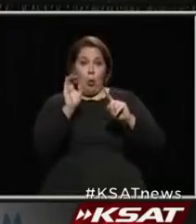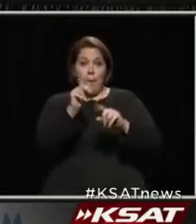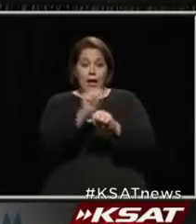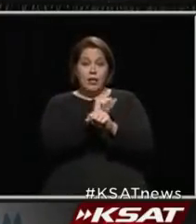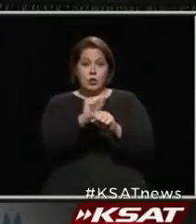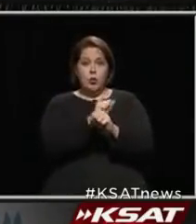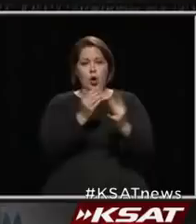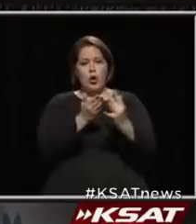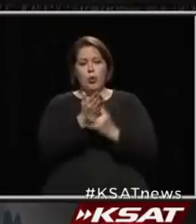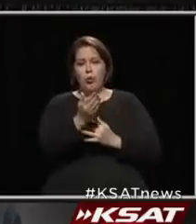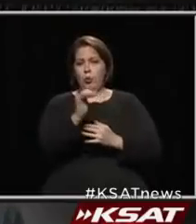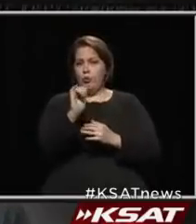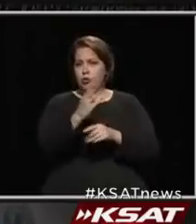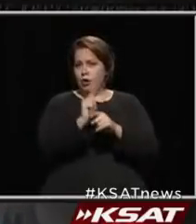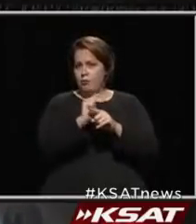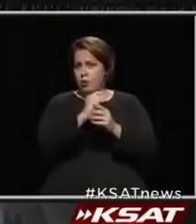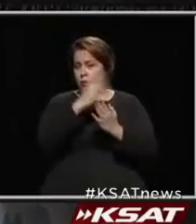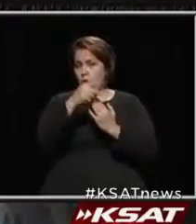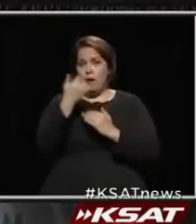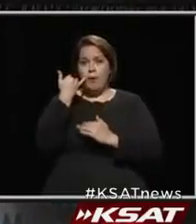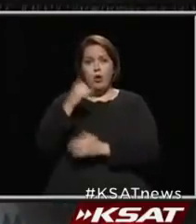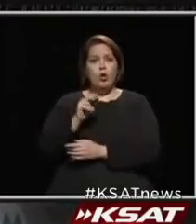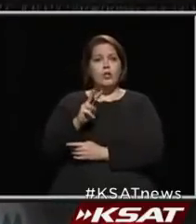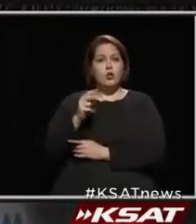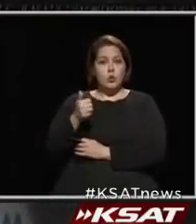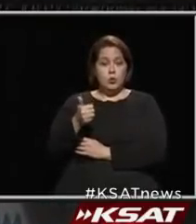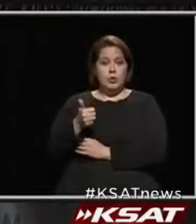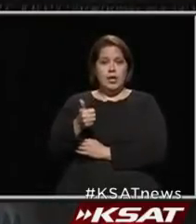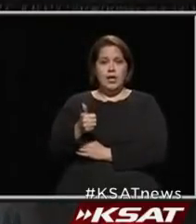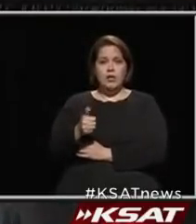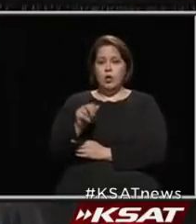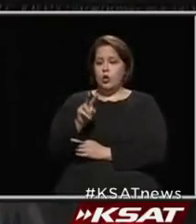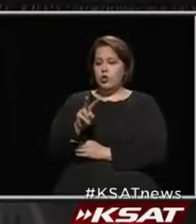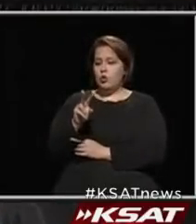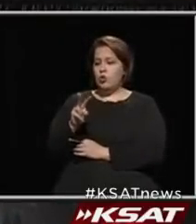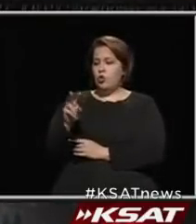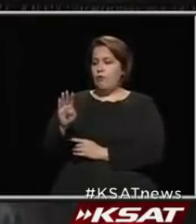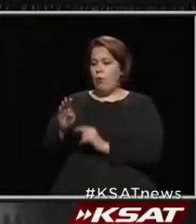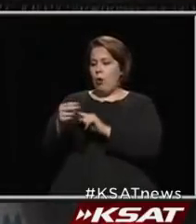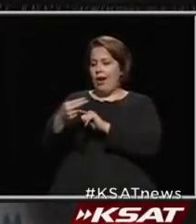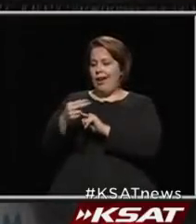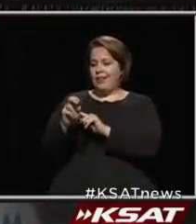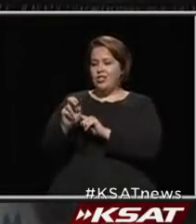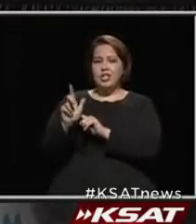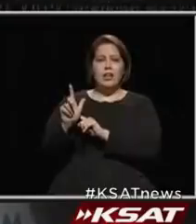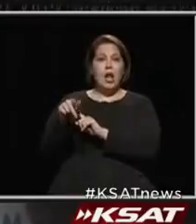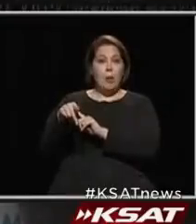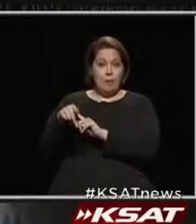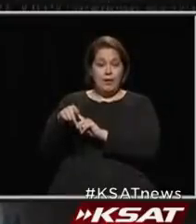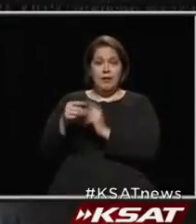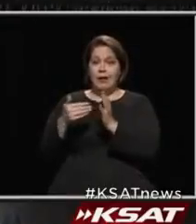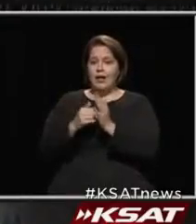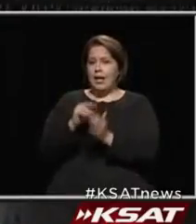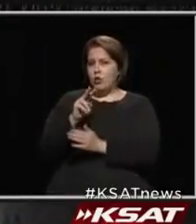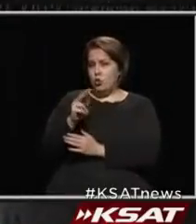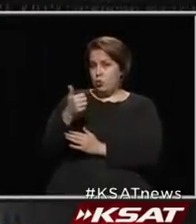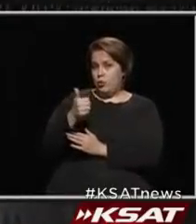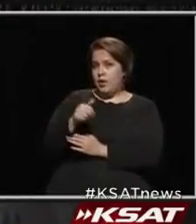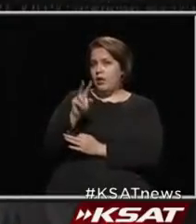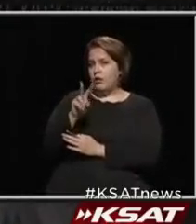through that job training program by calling 210-224-HELP. That's, again, 210